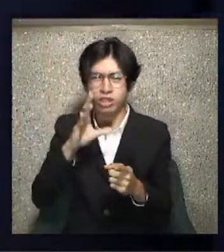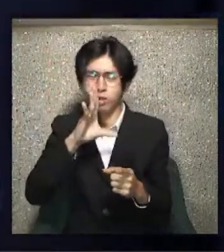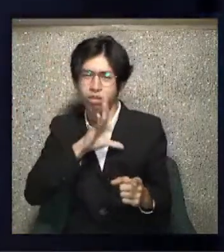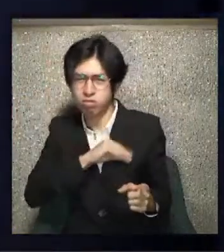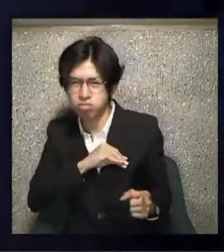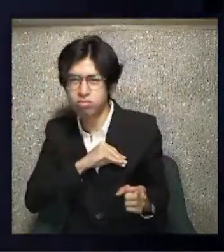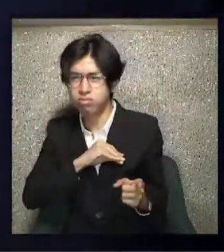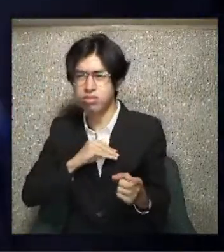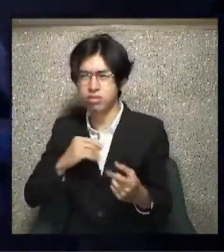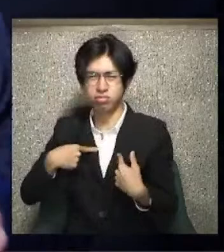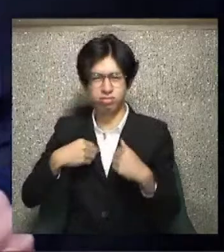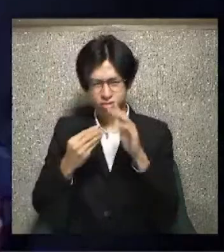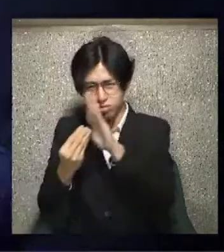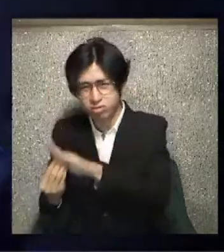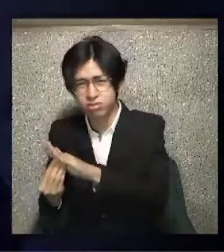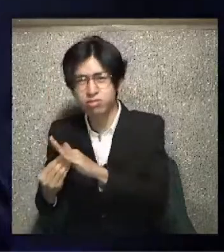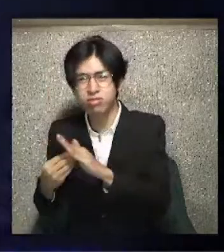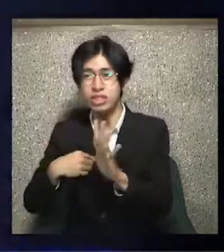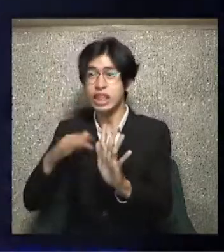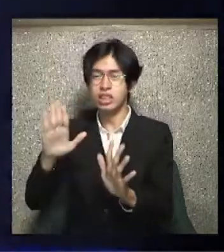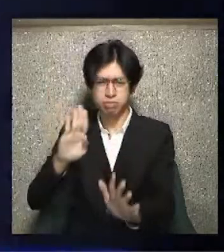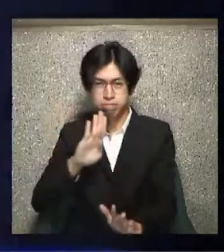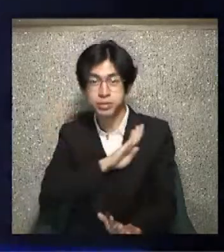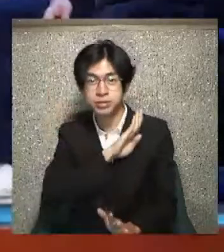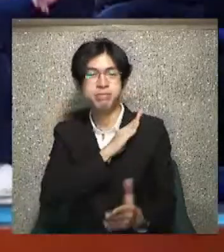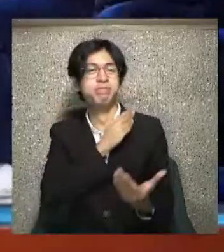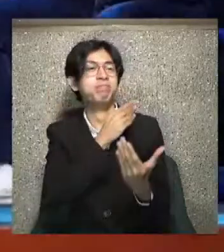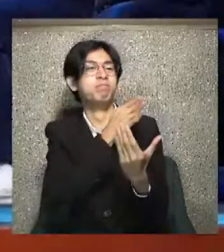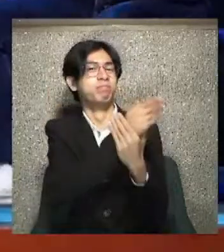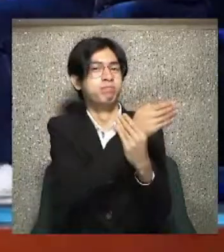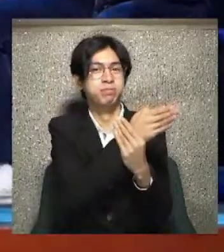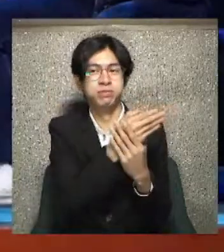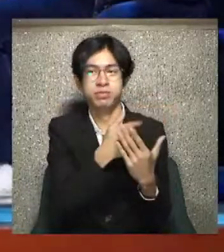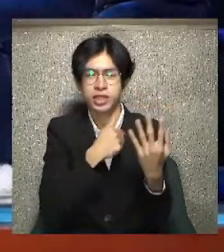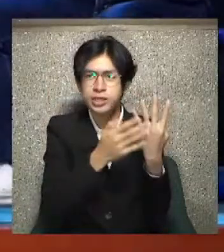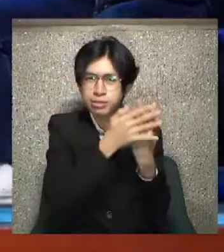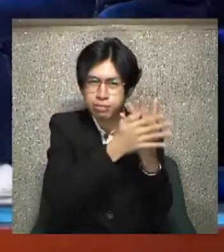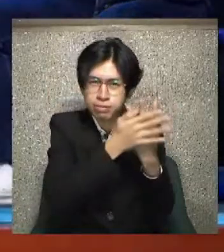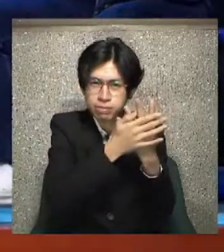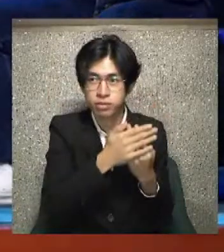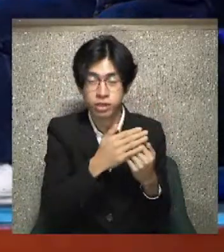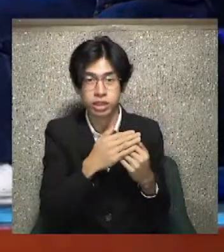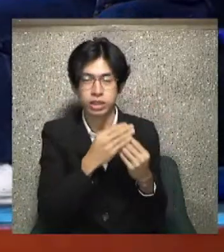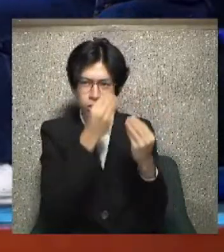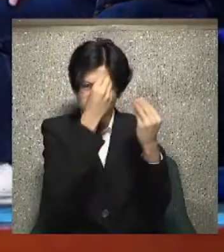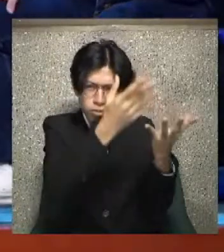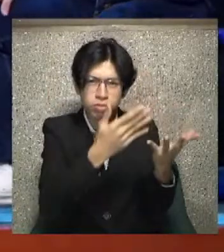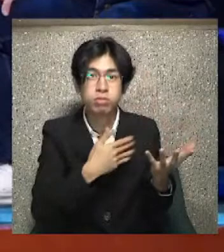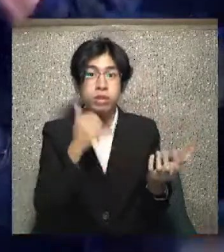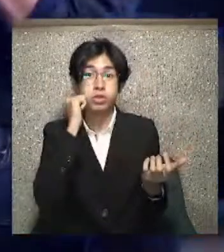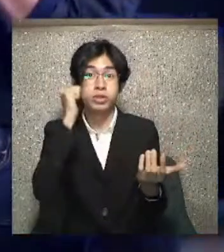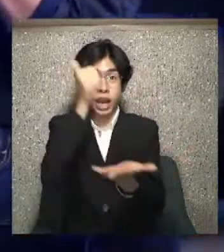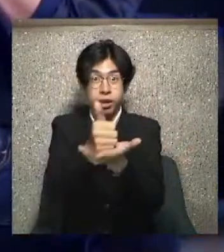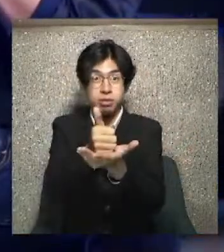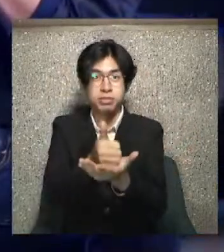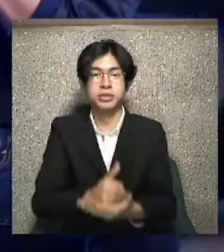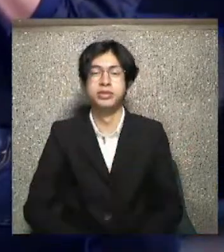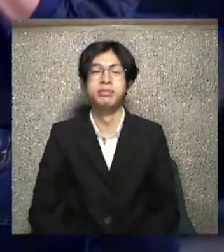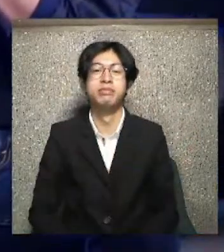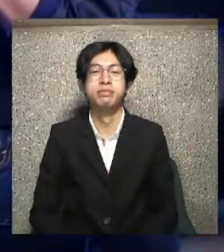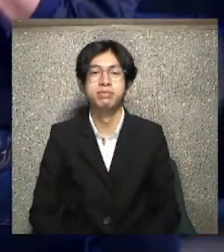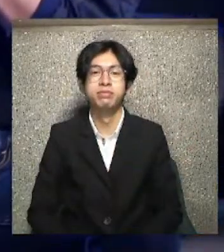have courage and go to confession. Amen. Amen. A big hand to God for sending us, Father Bob.